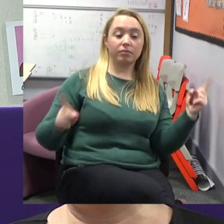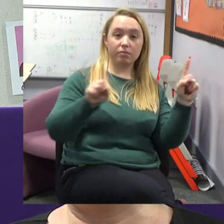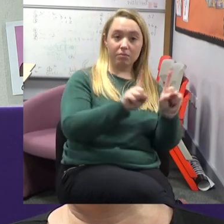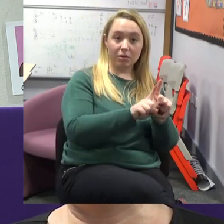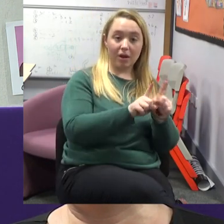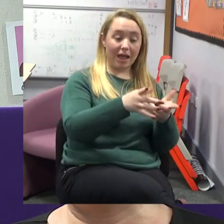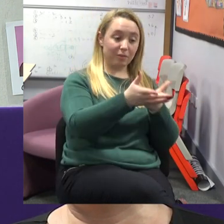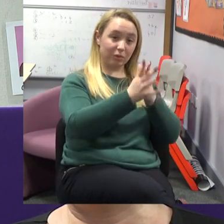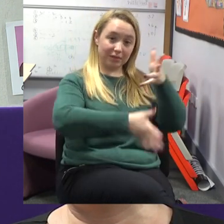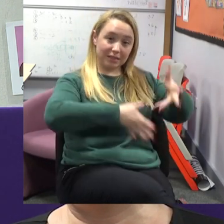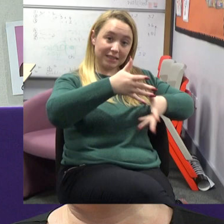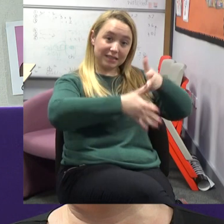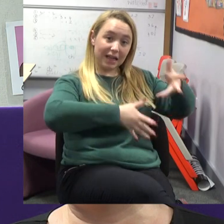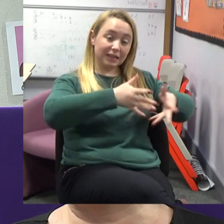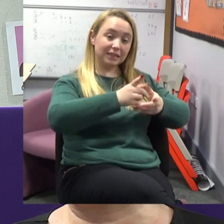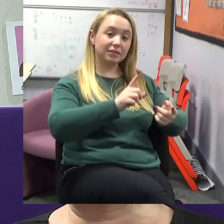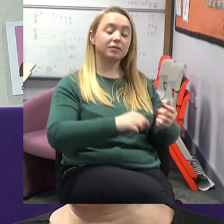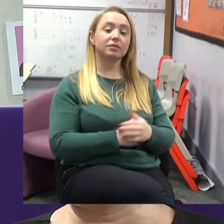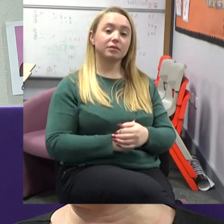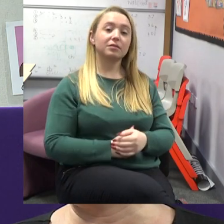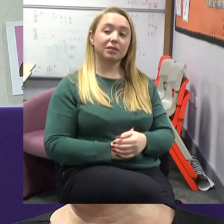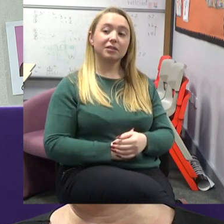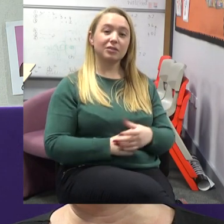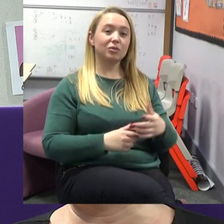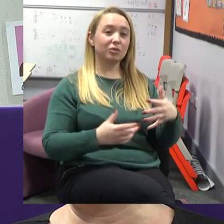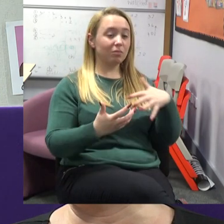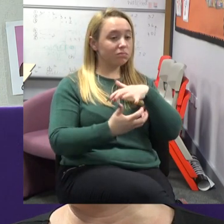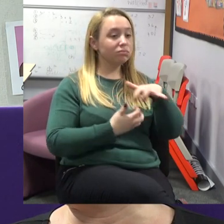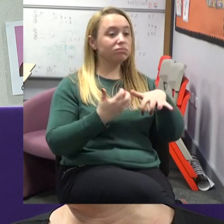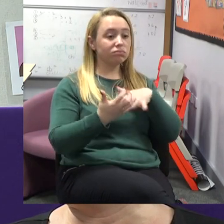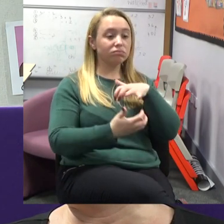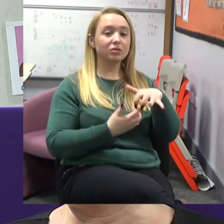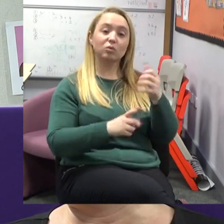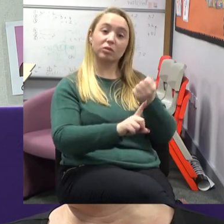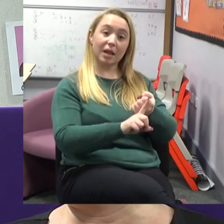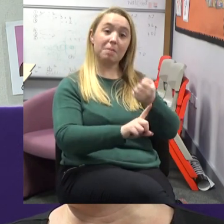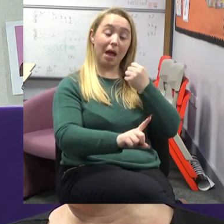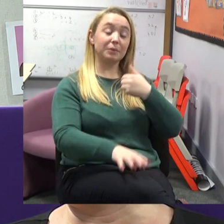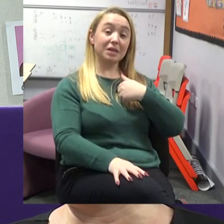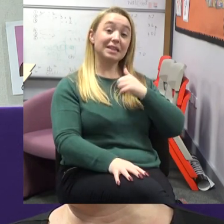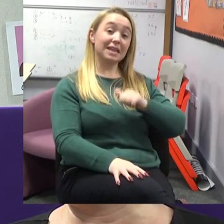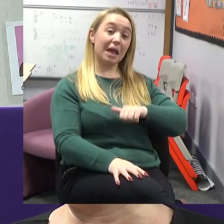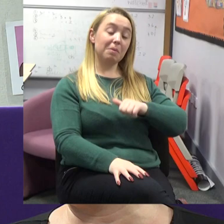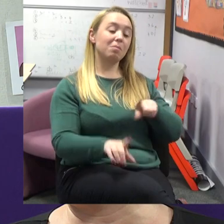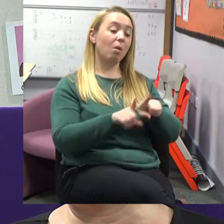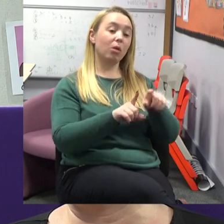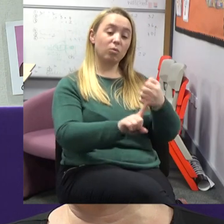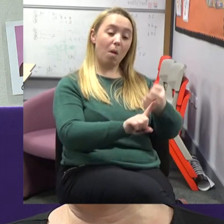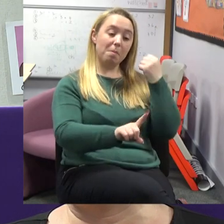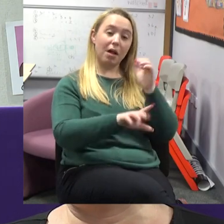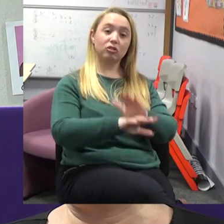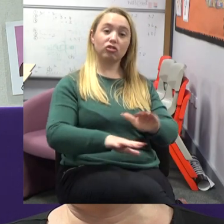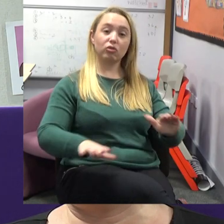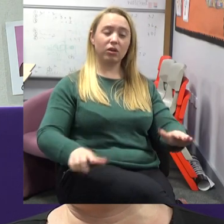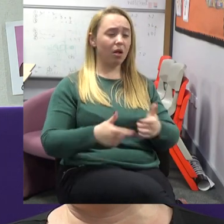in terms of me, yes, but also it's impacted on the children in the classroom and lots of new things that we are learning. We are also